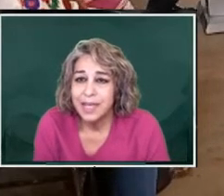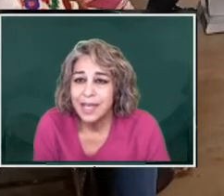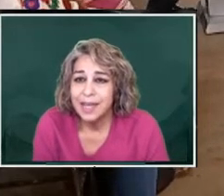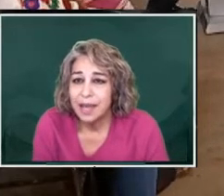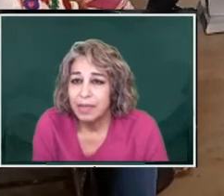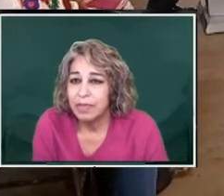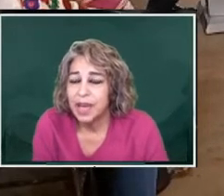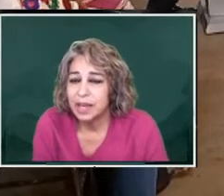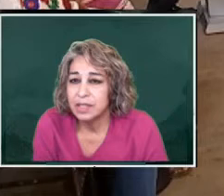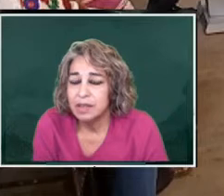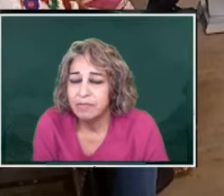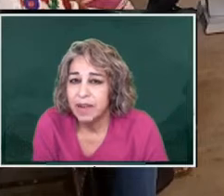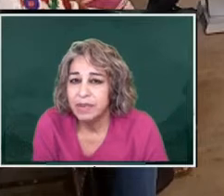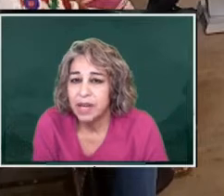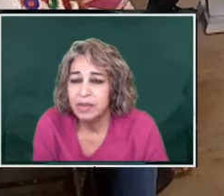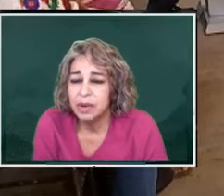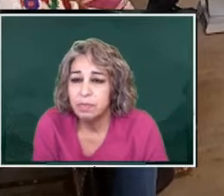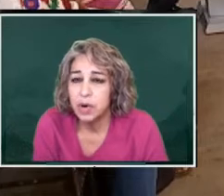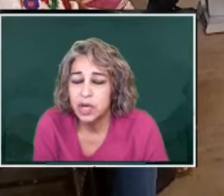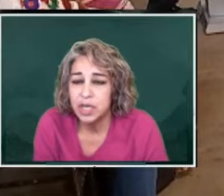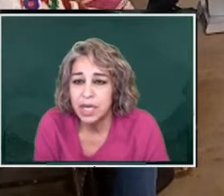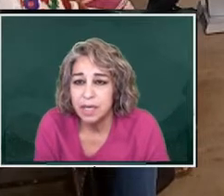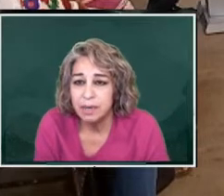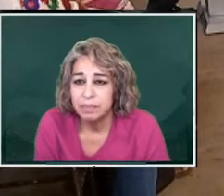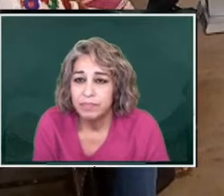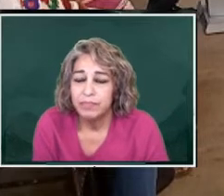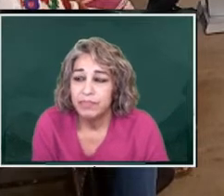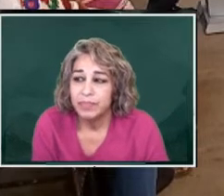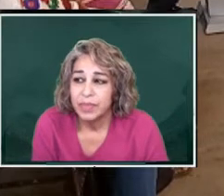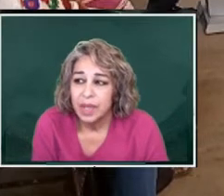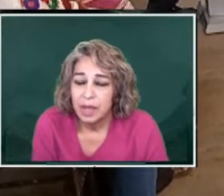Fourteen thousand five hundred per ton.